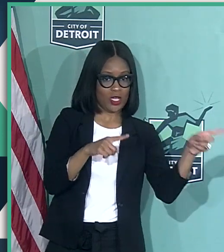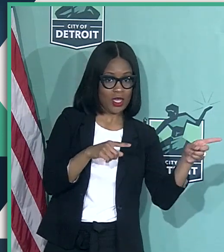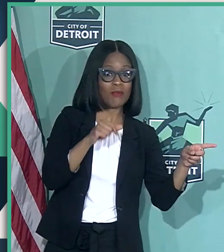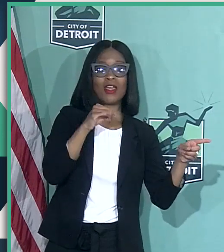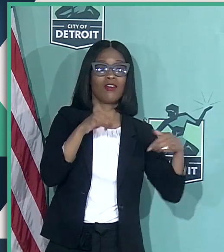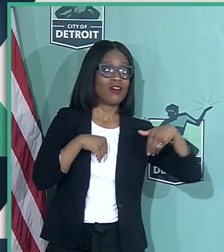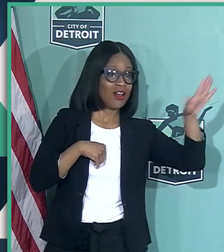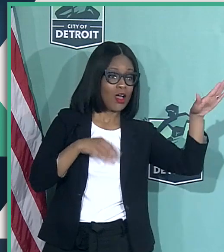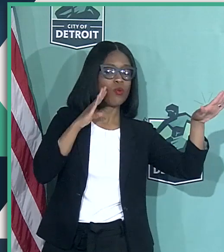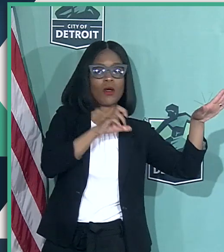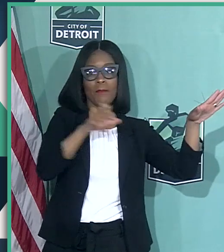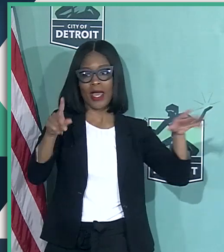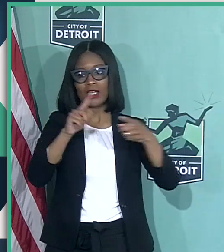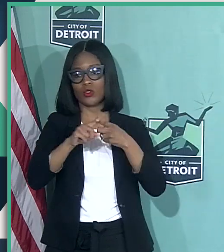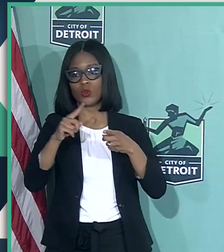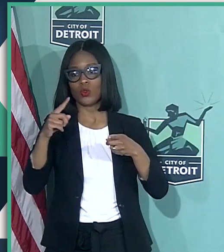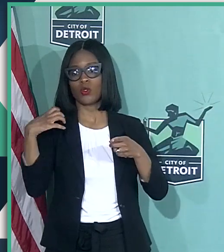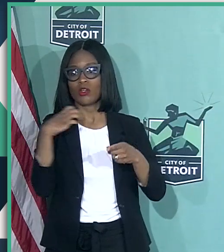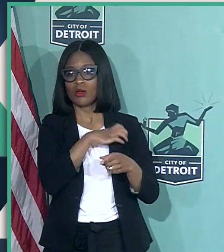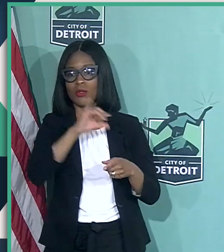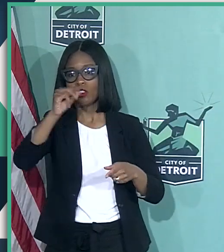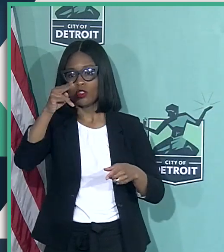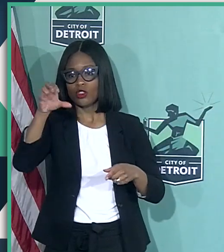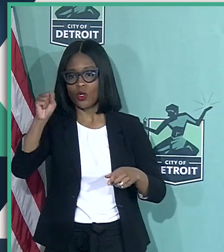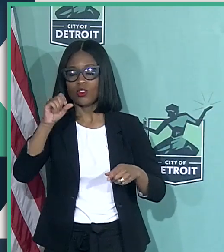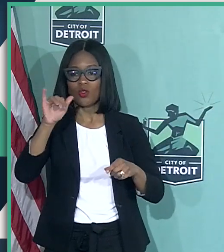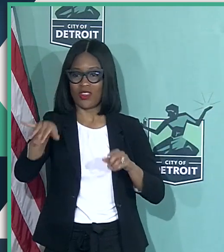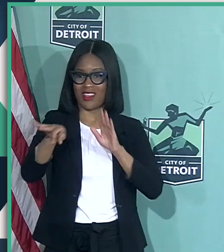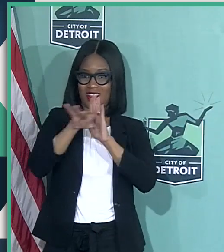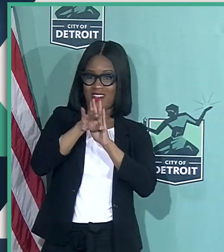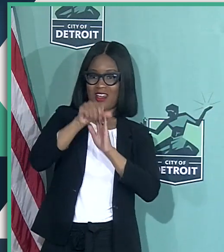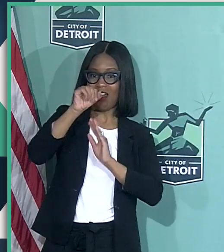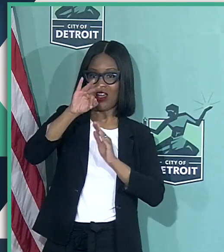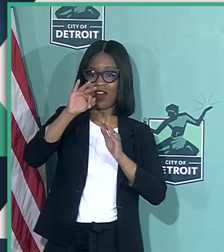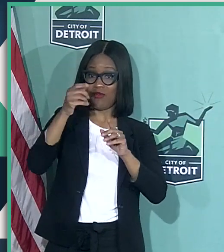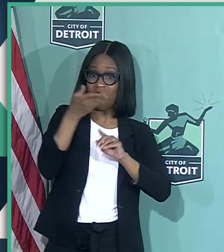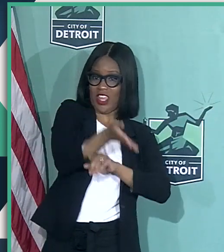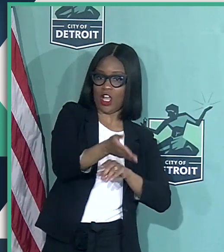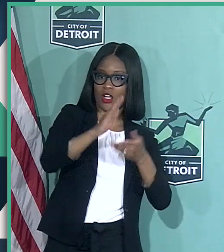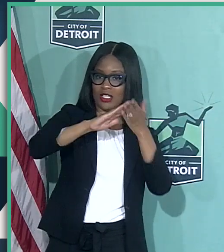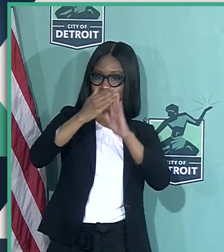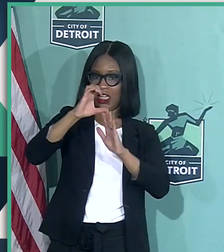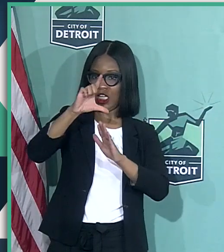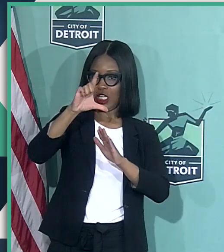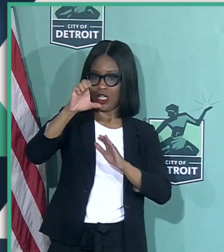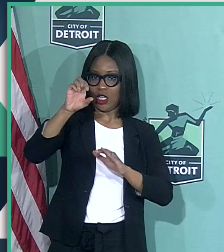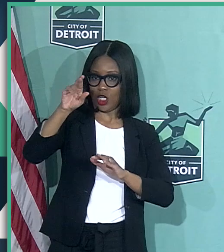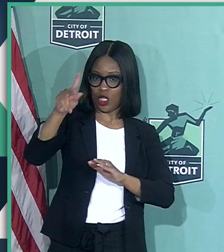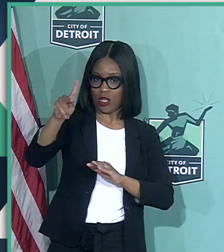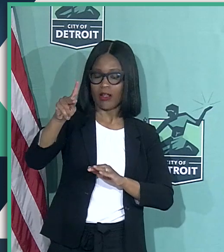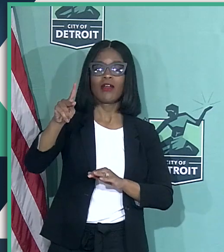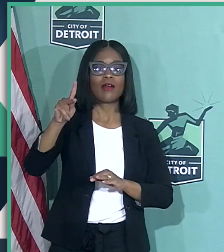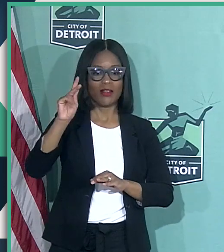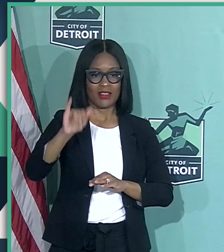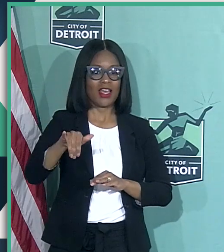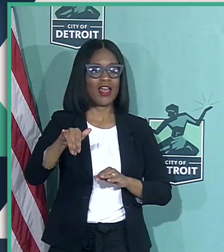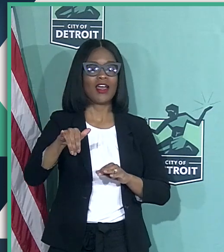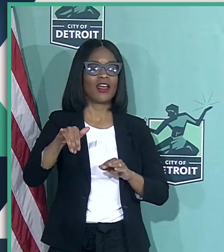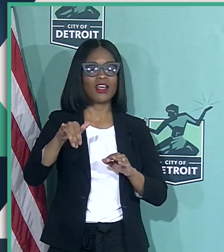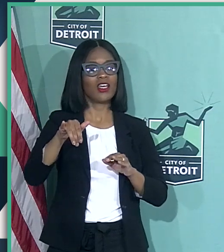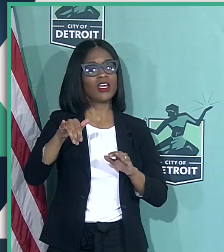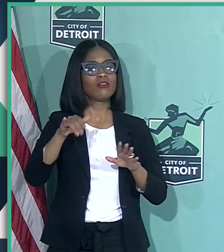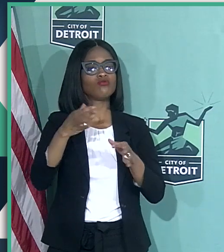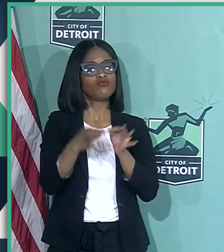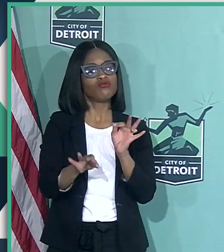back to Commissioner Jones. So the designation of the city clerk is a very simple designation.